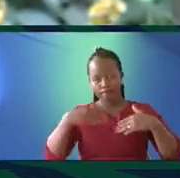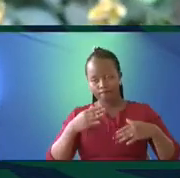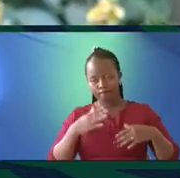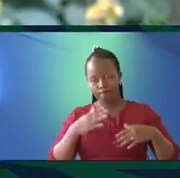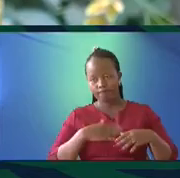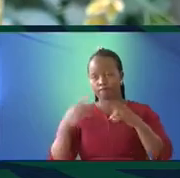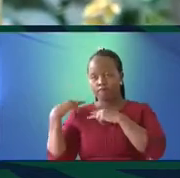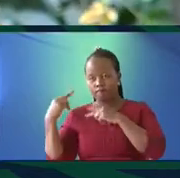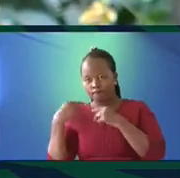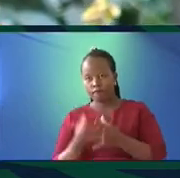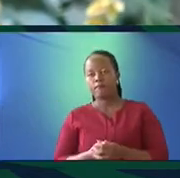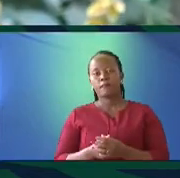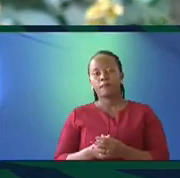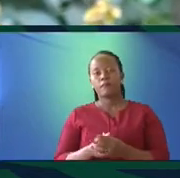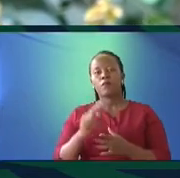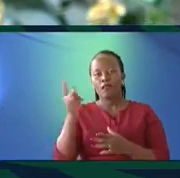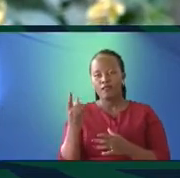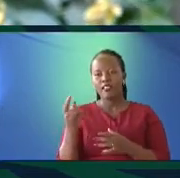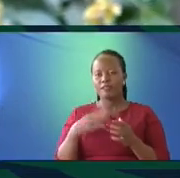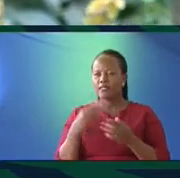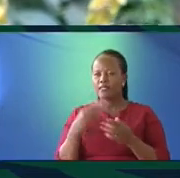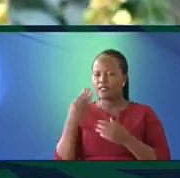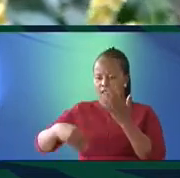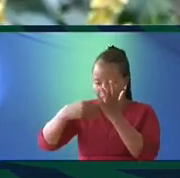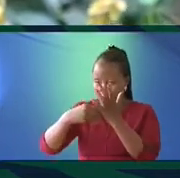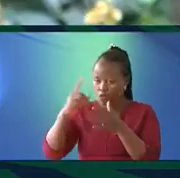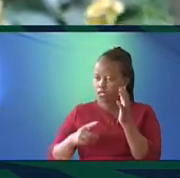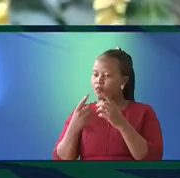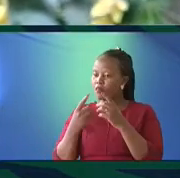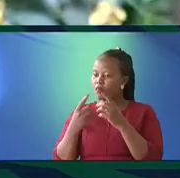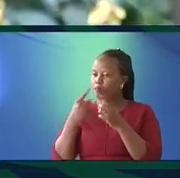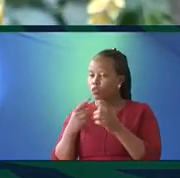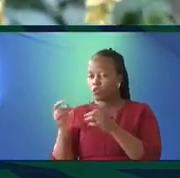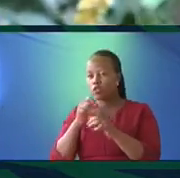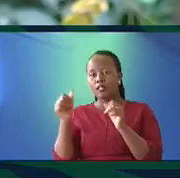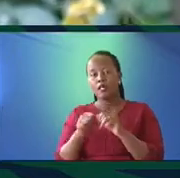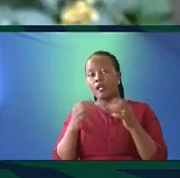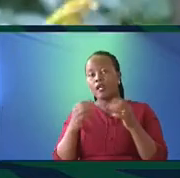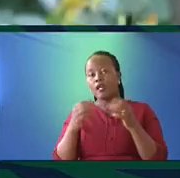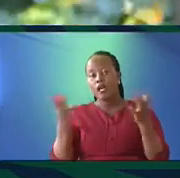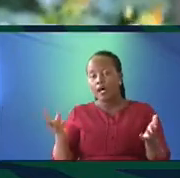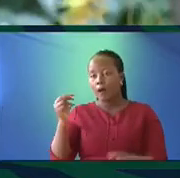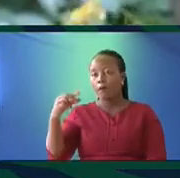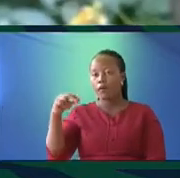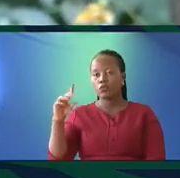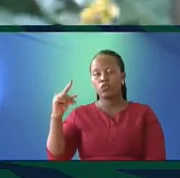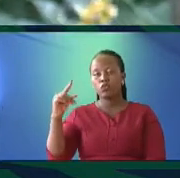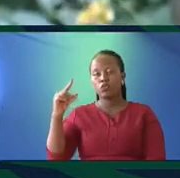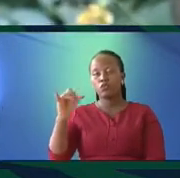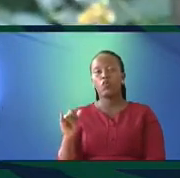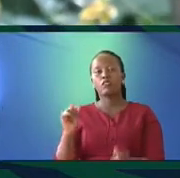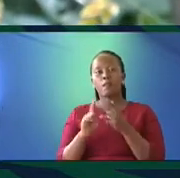me. Let me resonate with what he has just talked about, Ngugi's, you know,